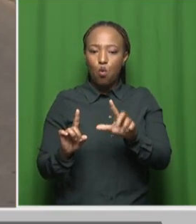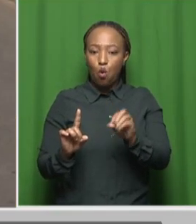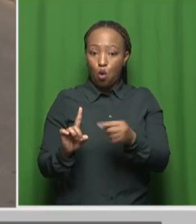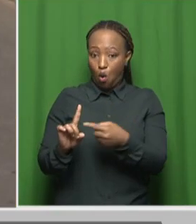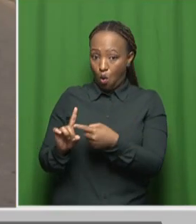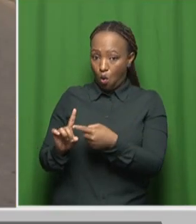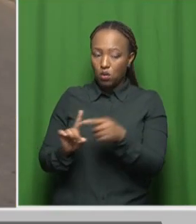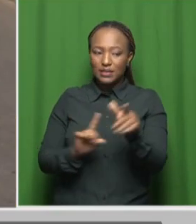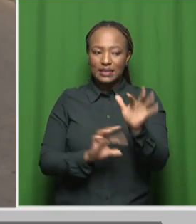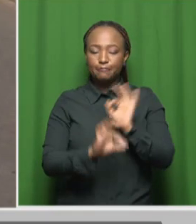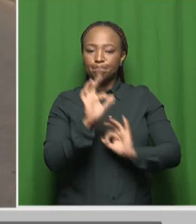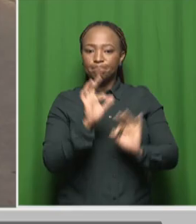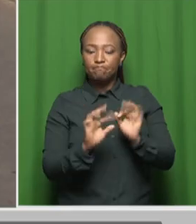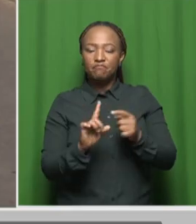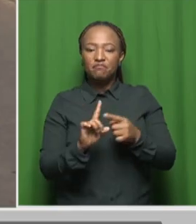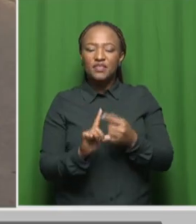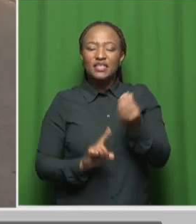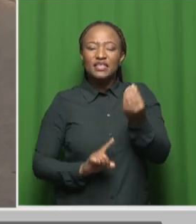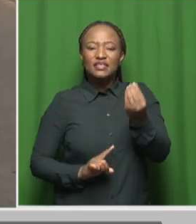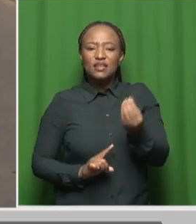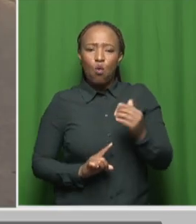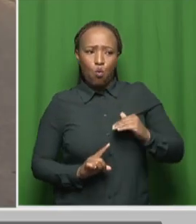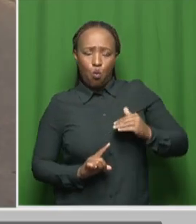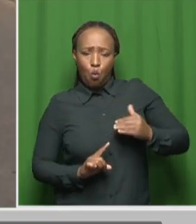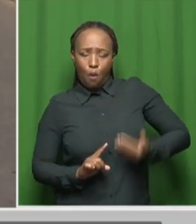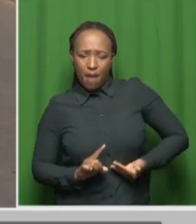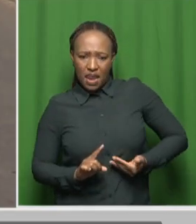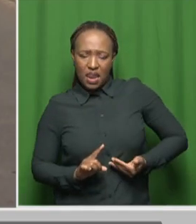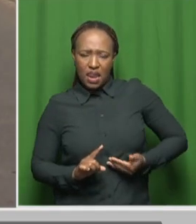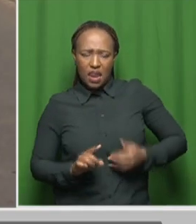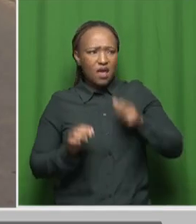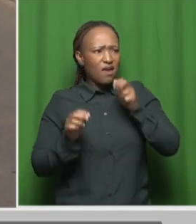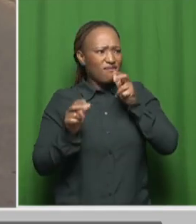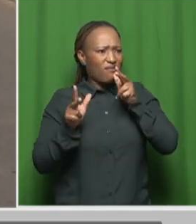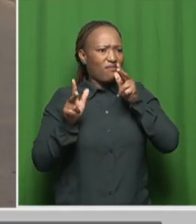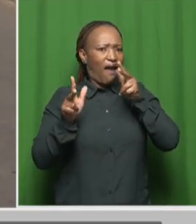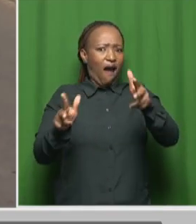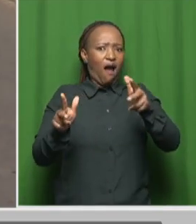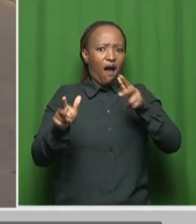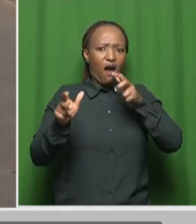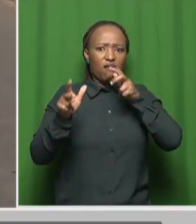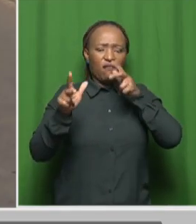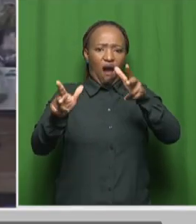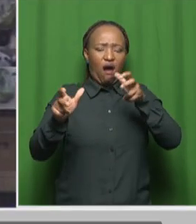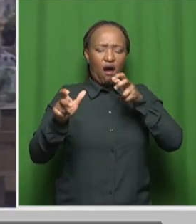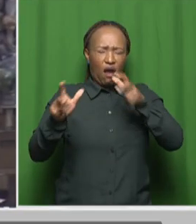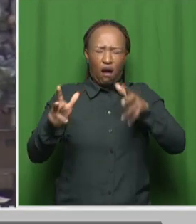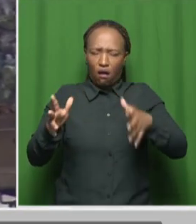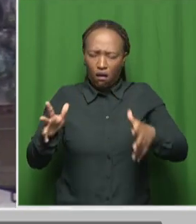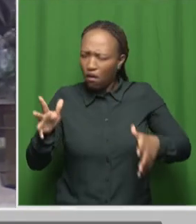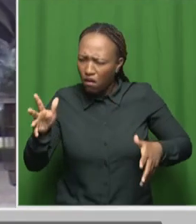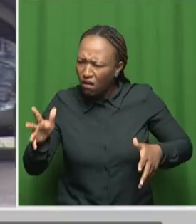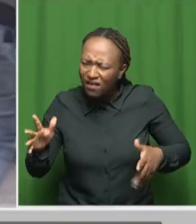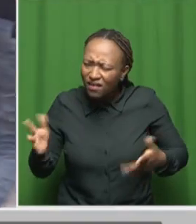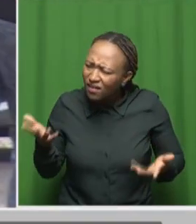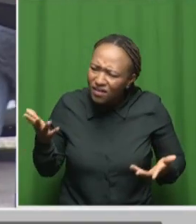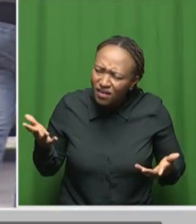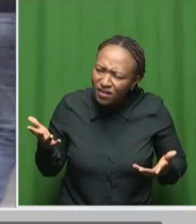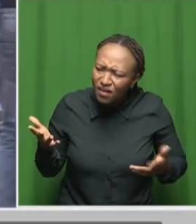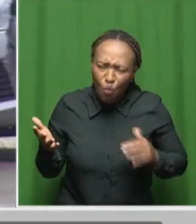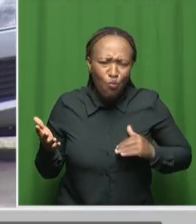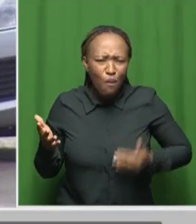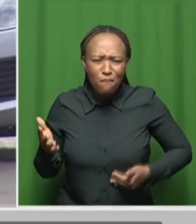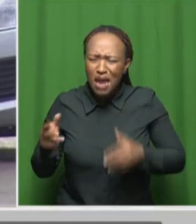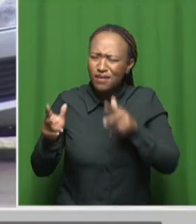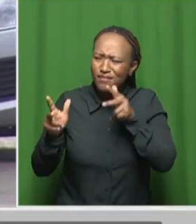heard a loud cry of a crying woman, and that is where she ran towards the terrifying sound of a